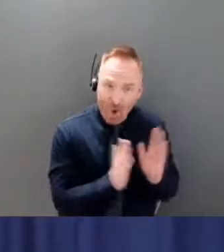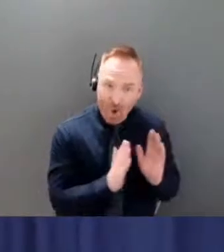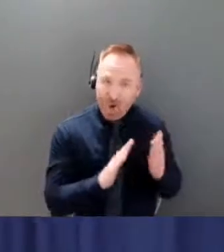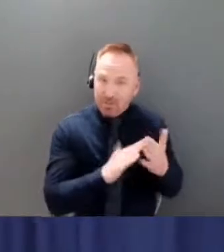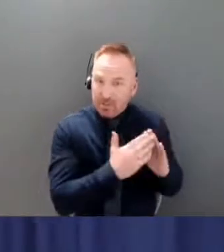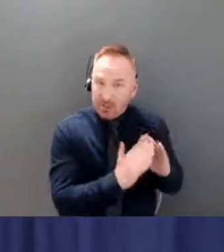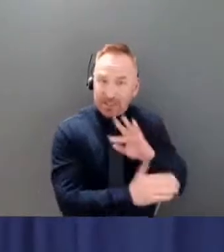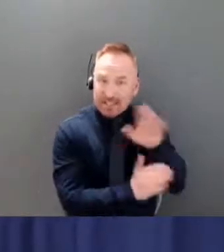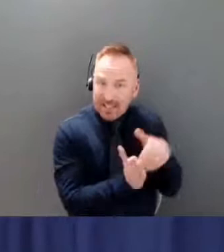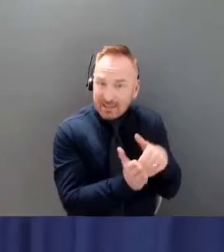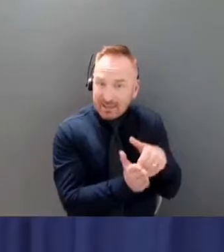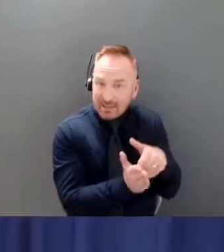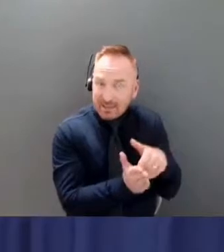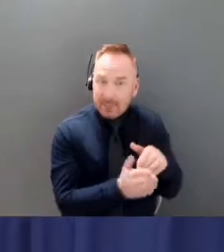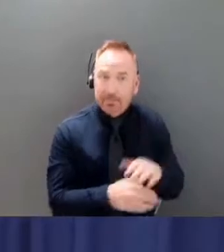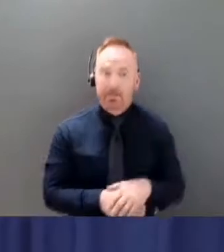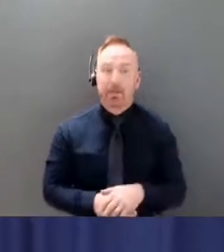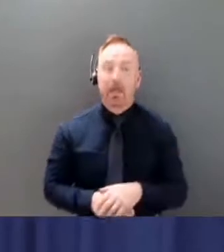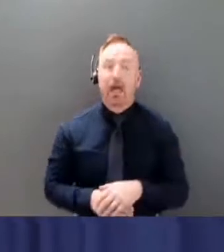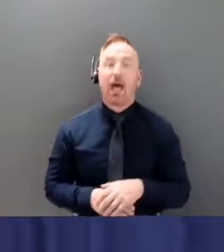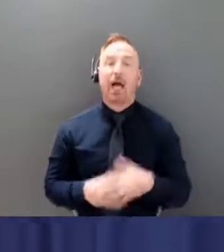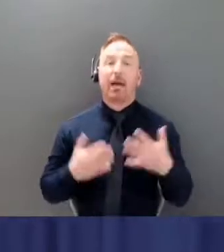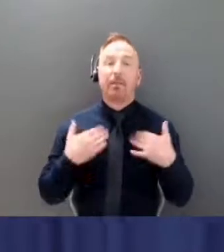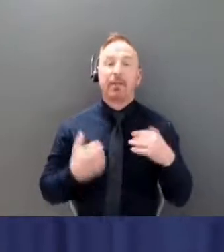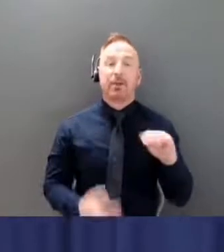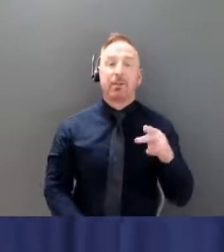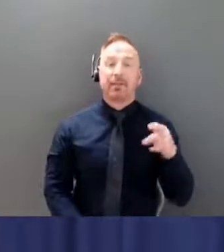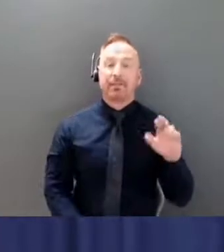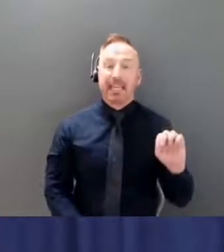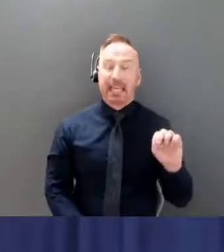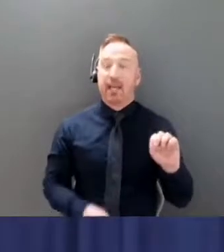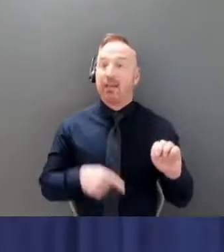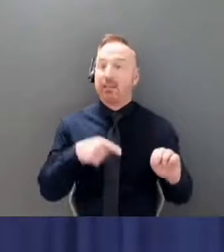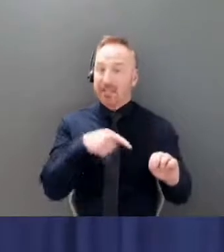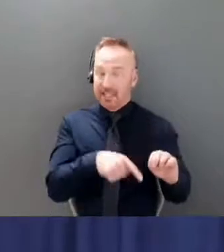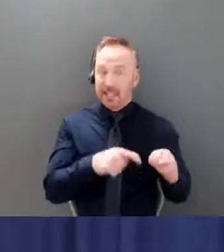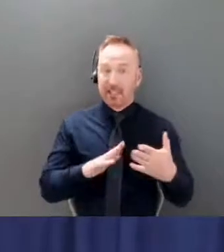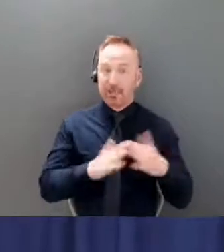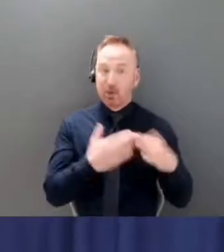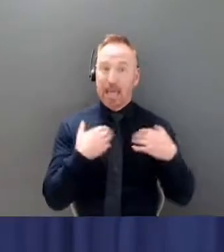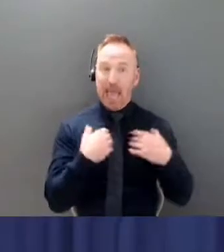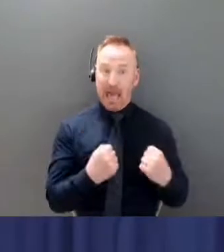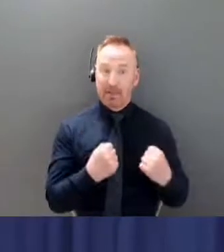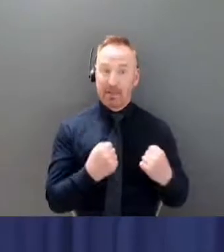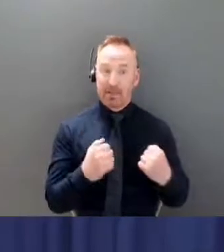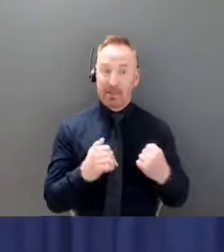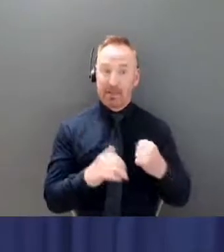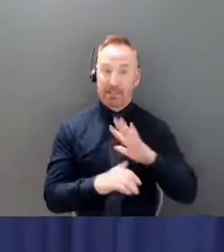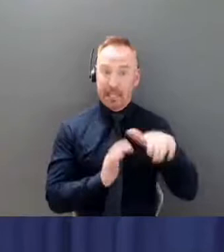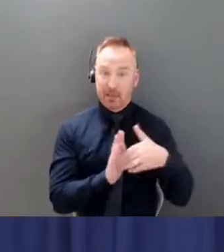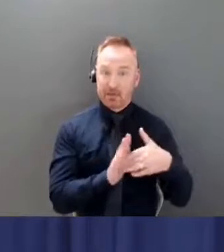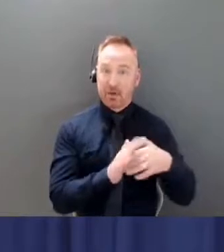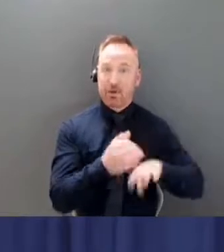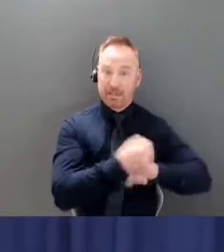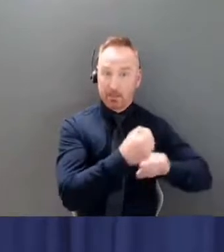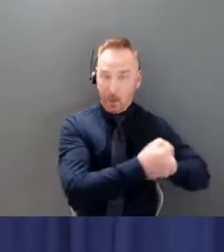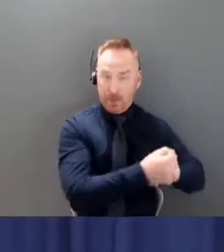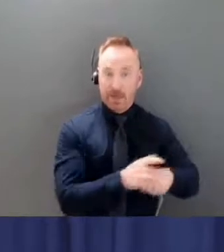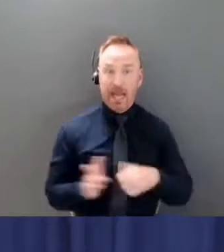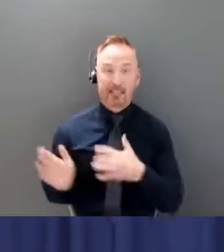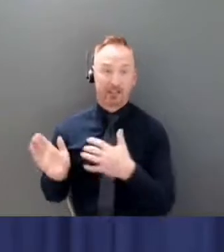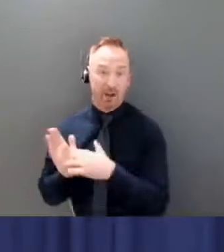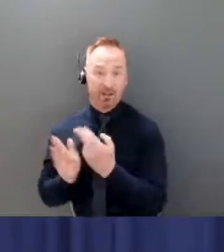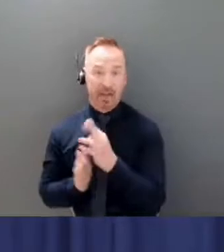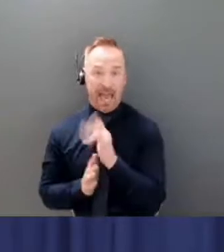centers are being supported, as Dr. Hanley spoke about two in particular today,